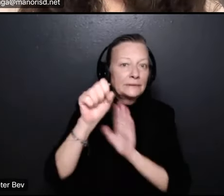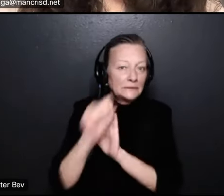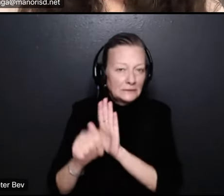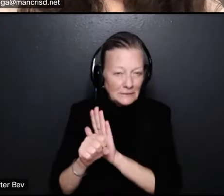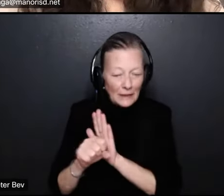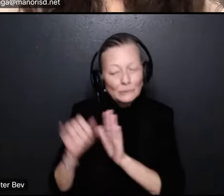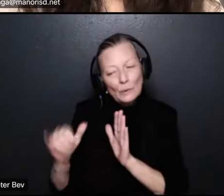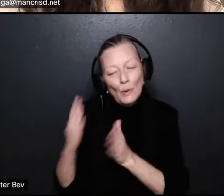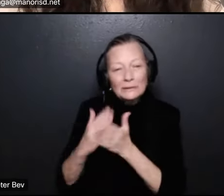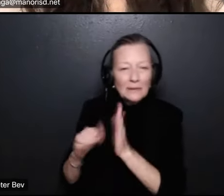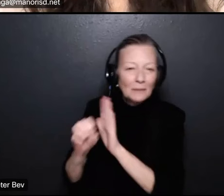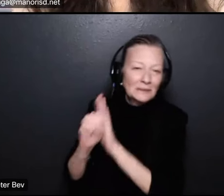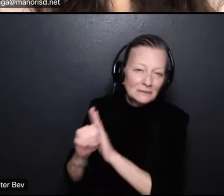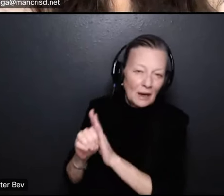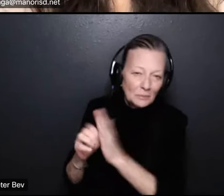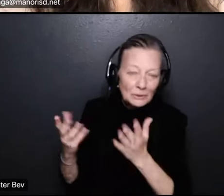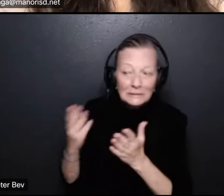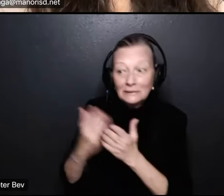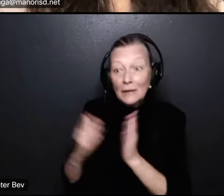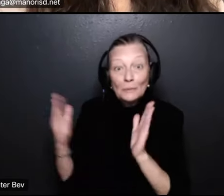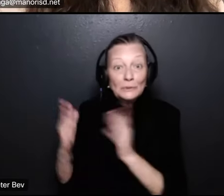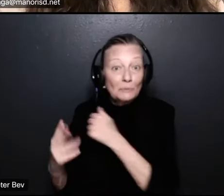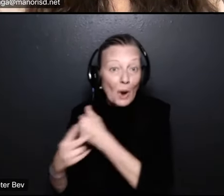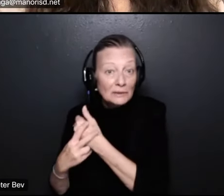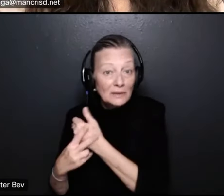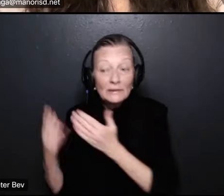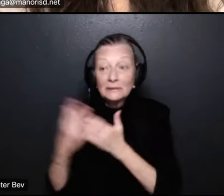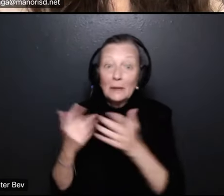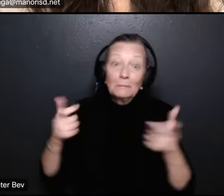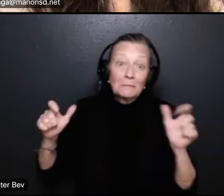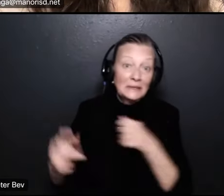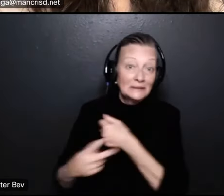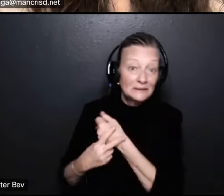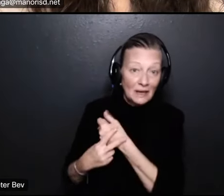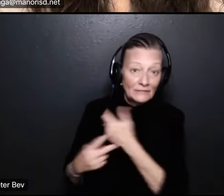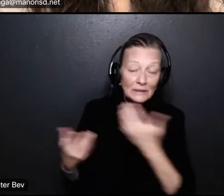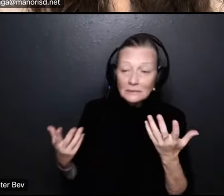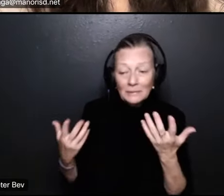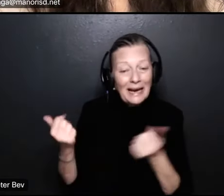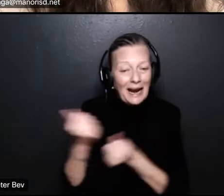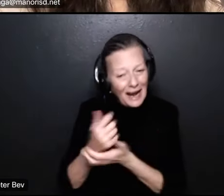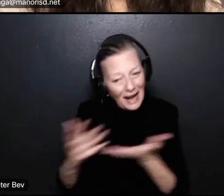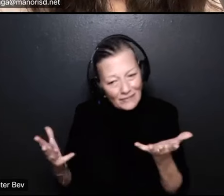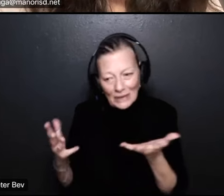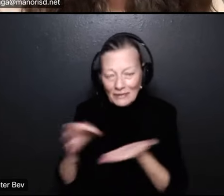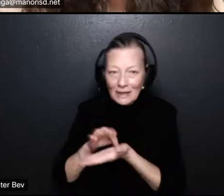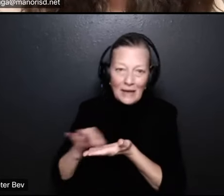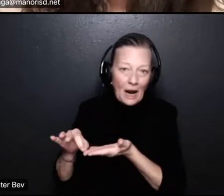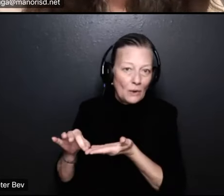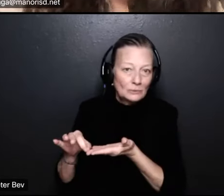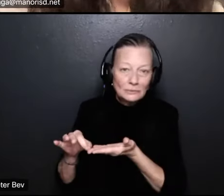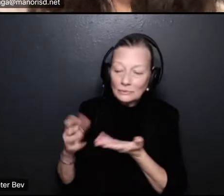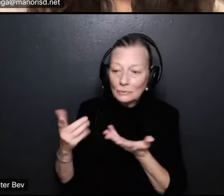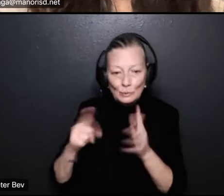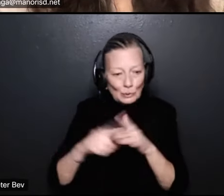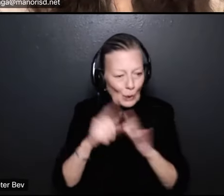looking at some of those are small some of those are big um and yeah they all add up over time as you begin to look for each